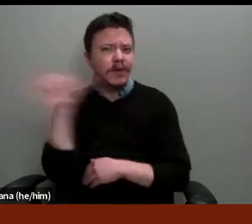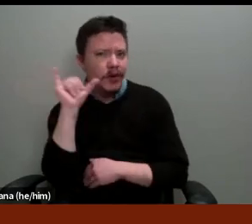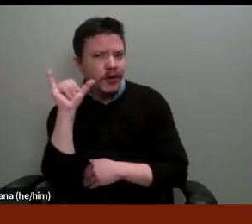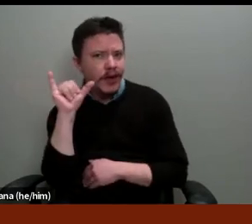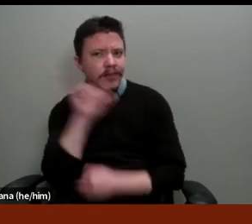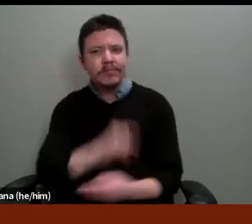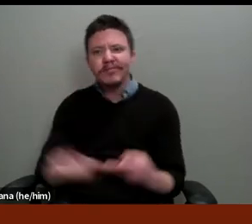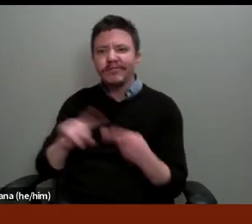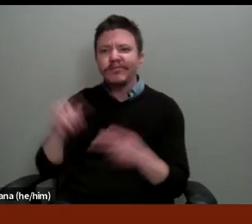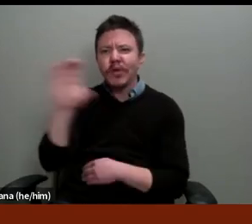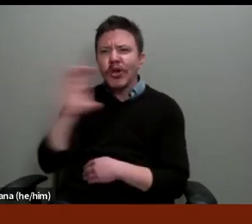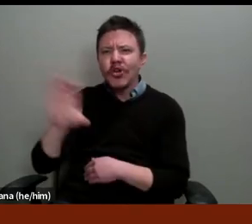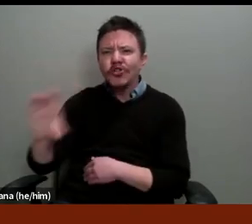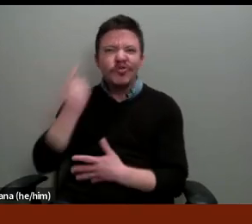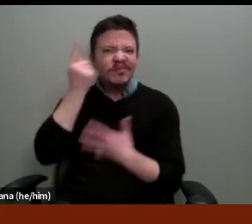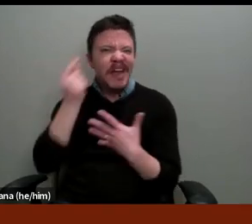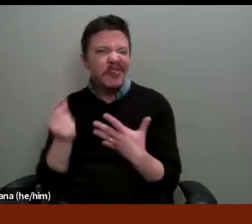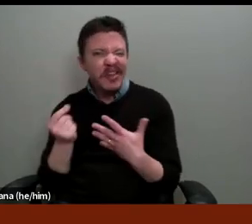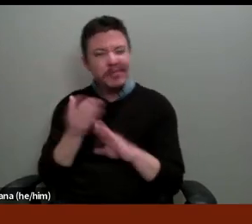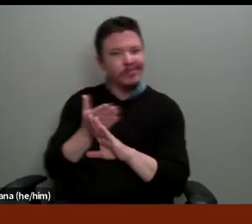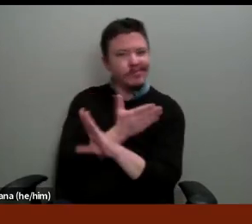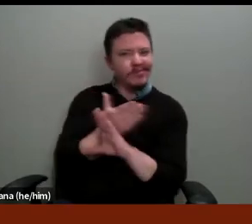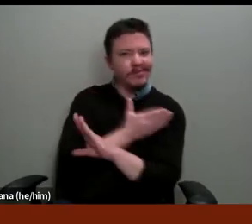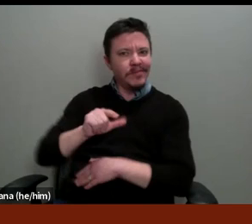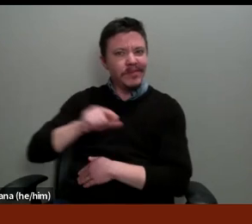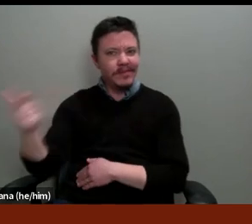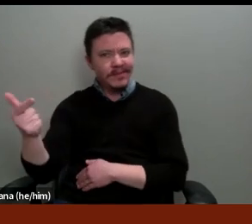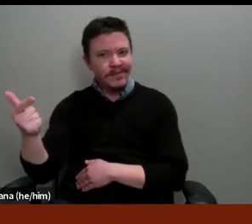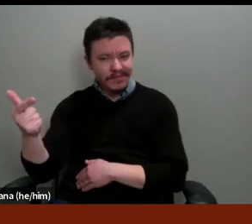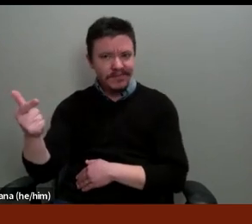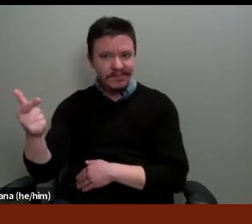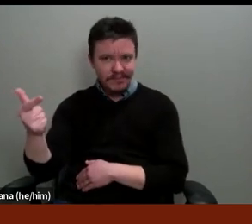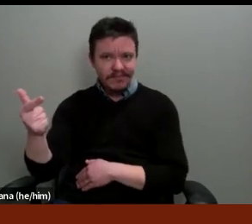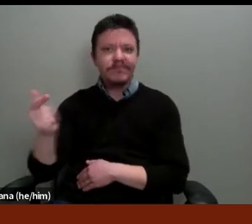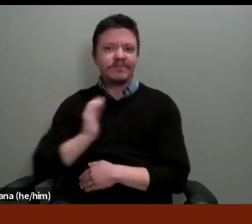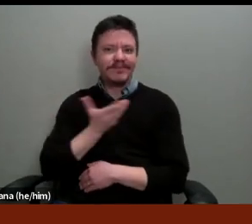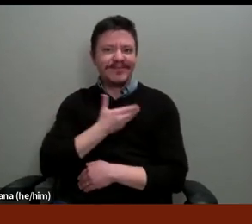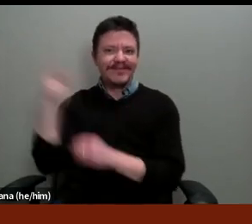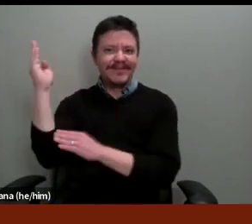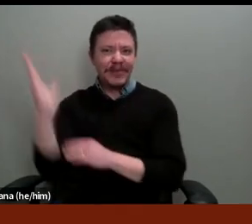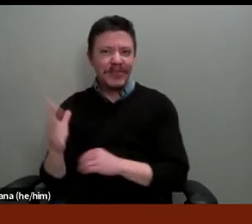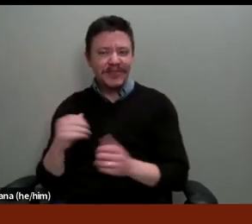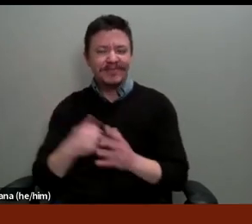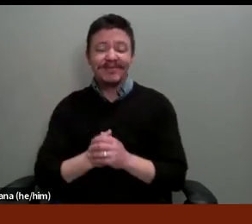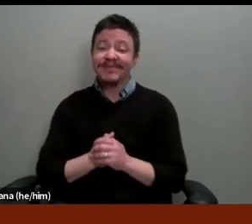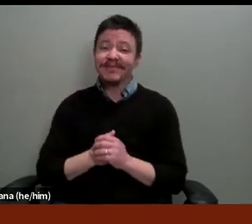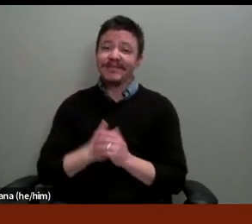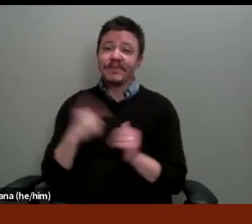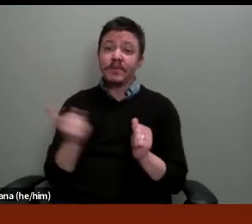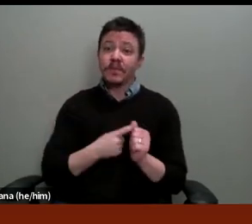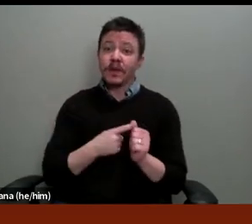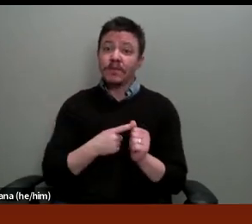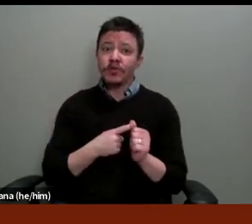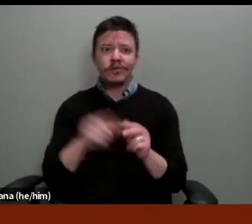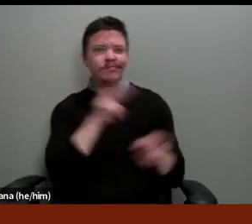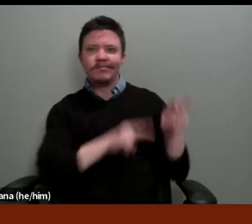bit of Zoom housekeeping before I give the floor to Mary Weaver Chapin. So first I would like to take a look at